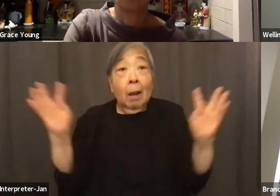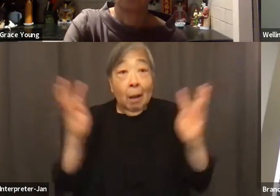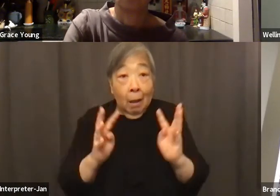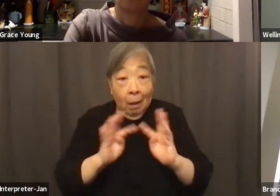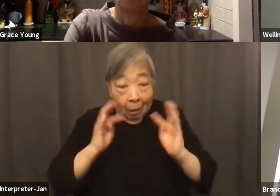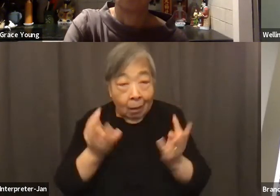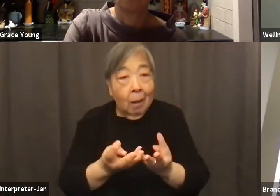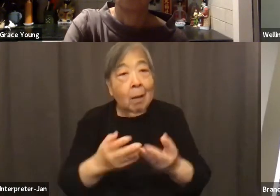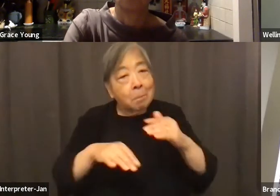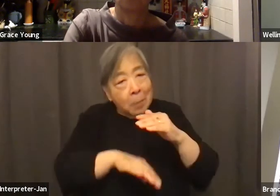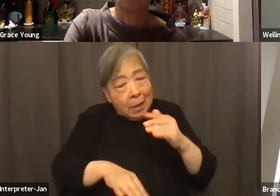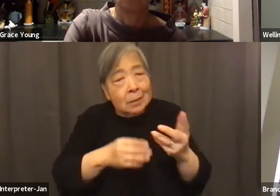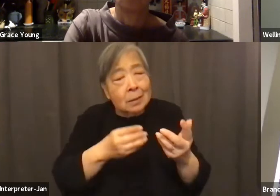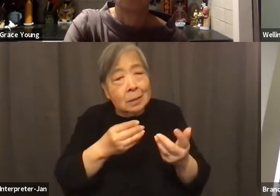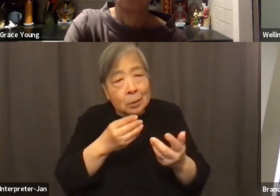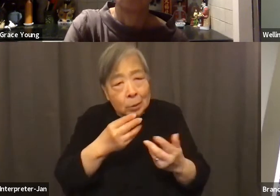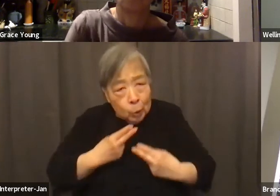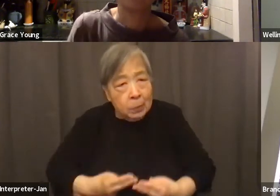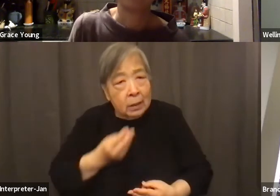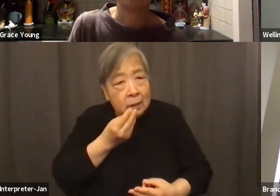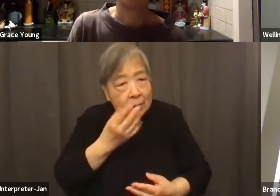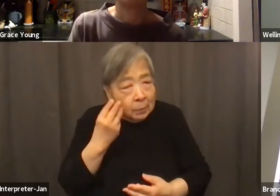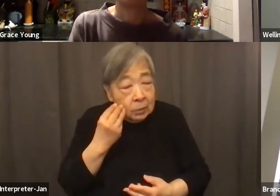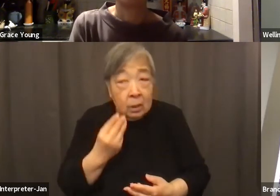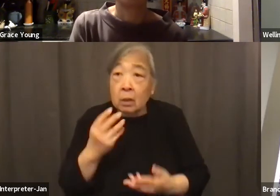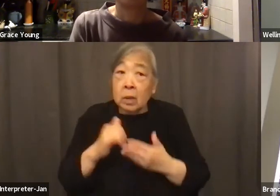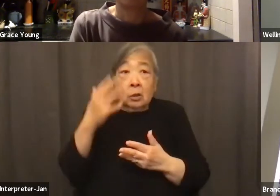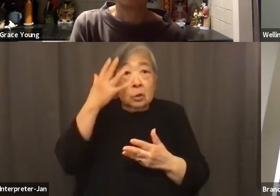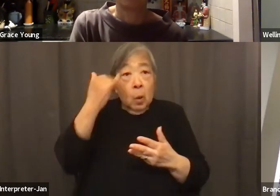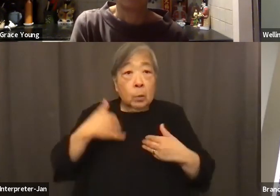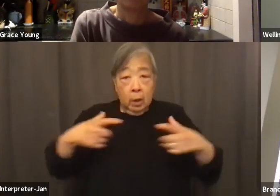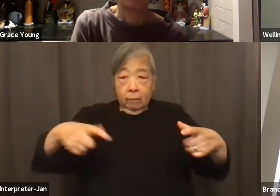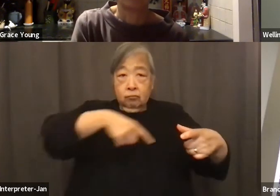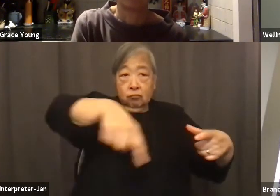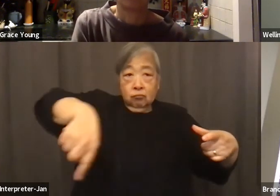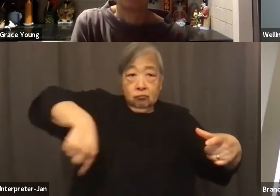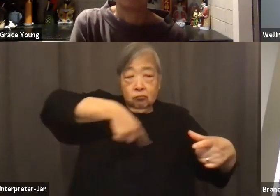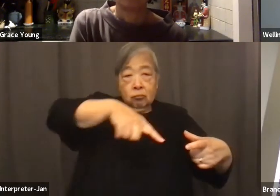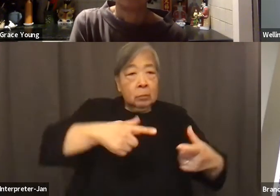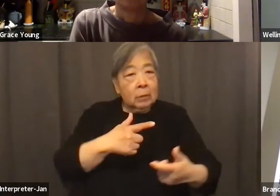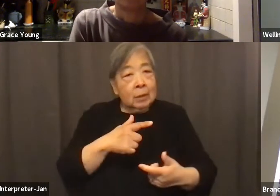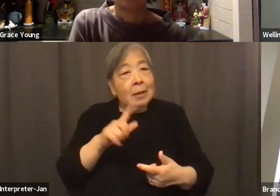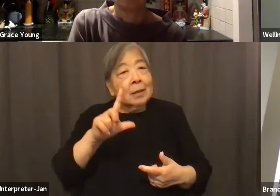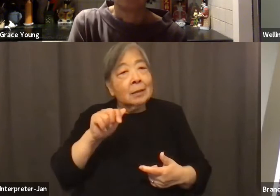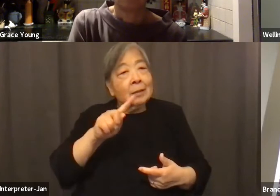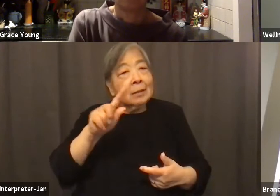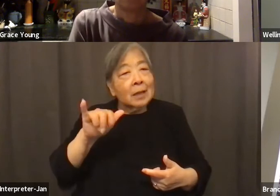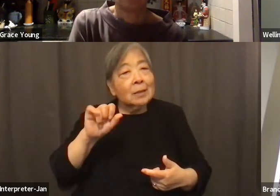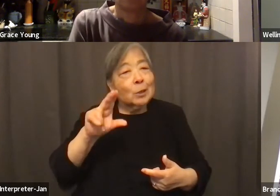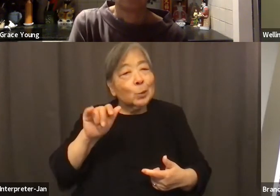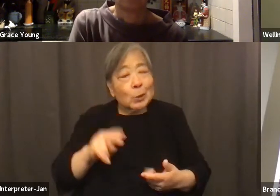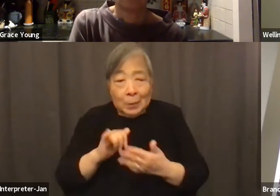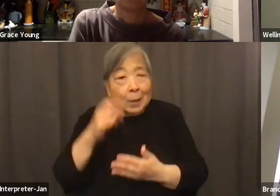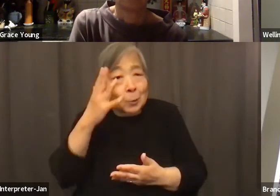hence why we have Lacey Susan, why we have dim sum go-karts with the steam underneath it. So I'm optimistic